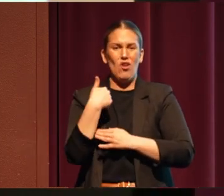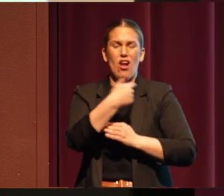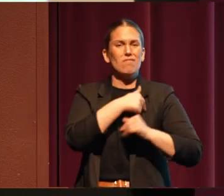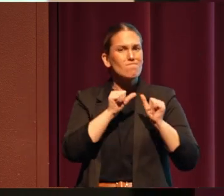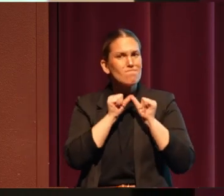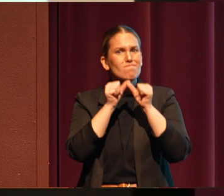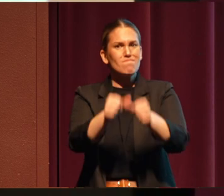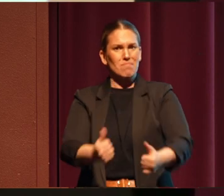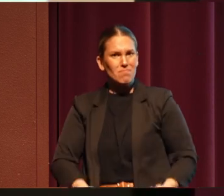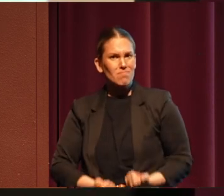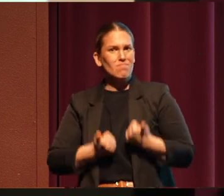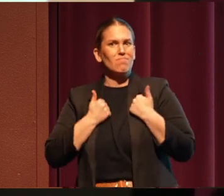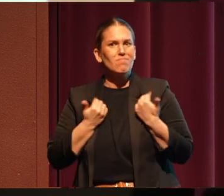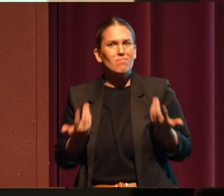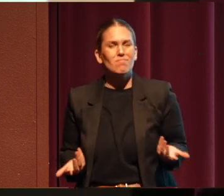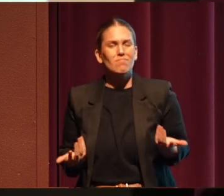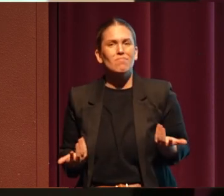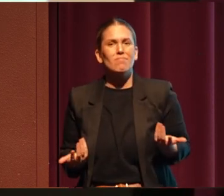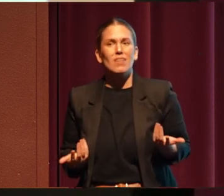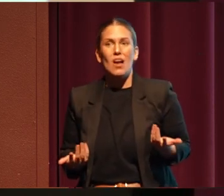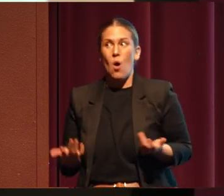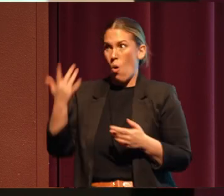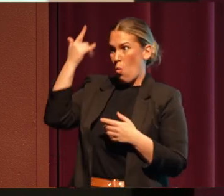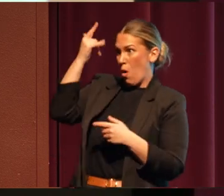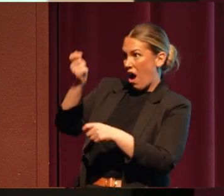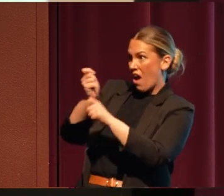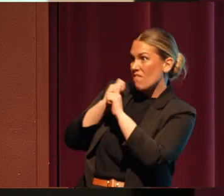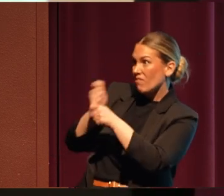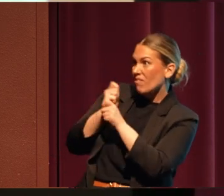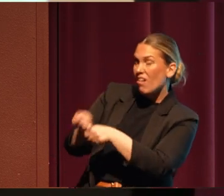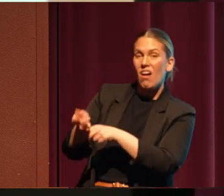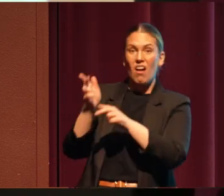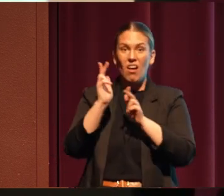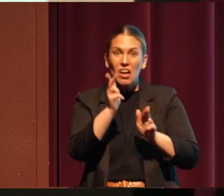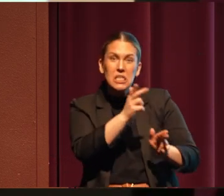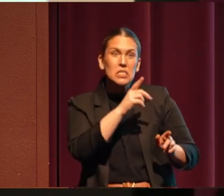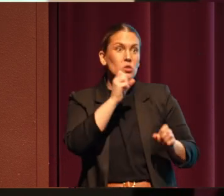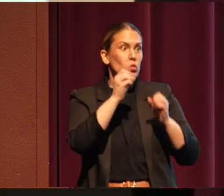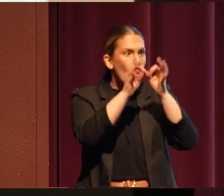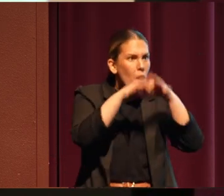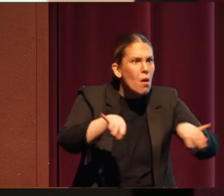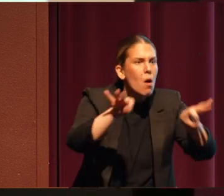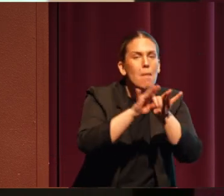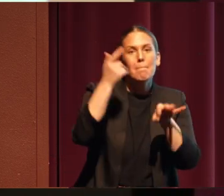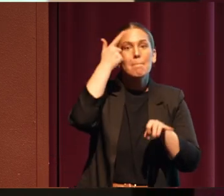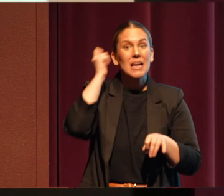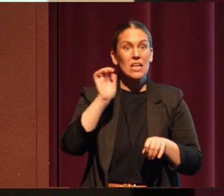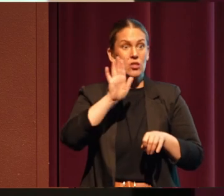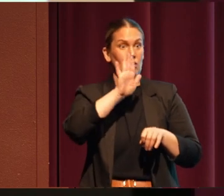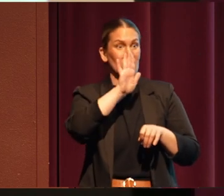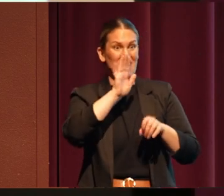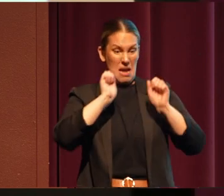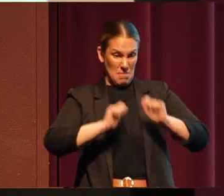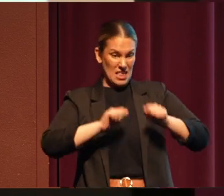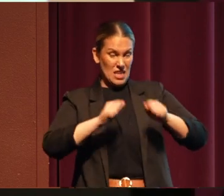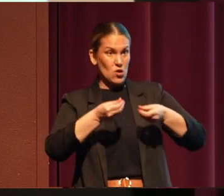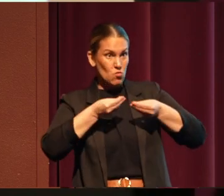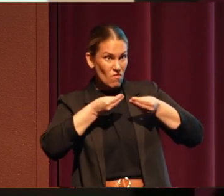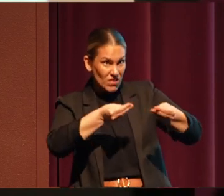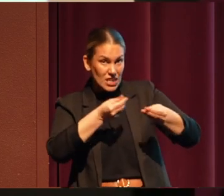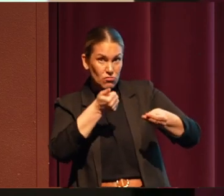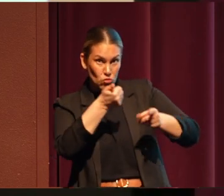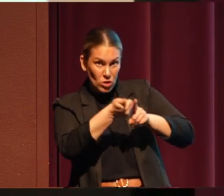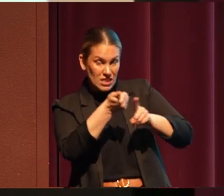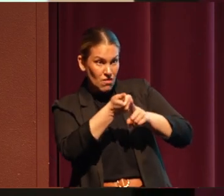The reason why hunting and fishing was so important was because your ability to feed yourself then, as well as